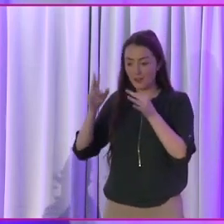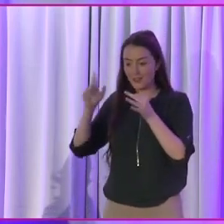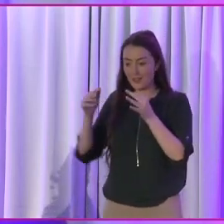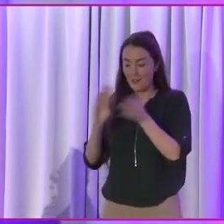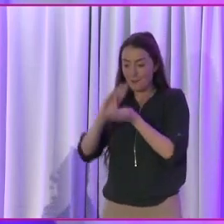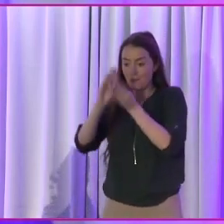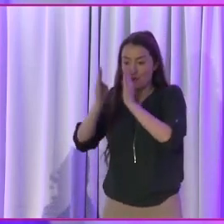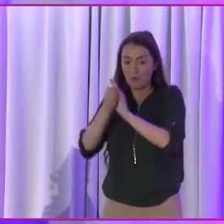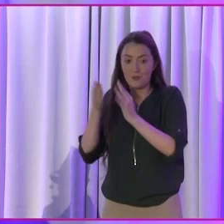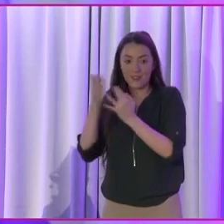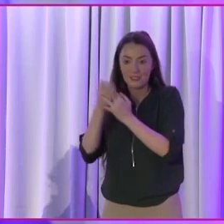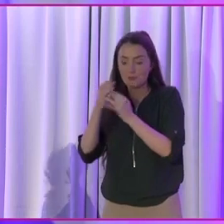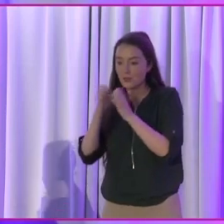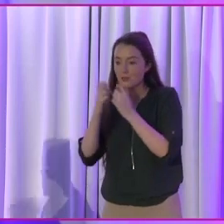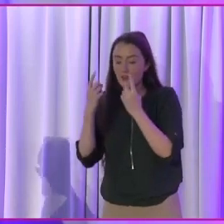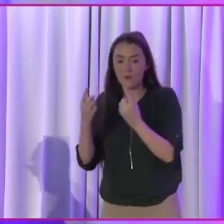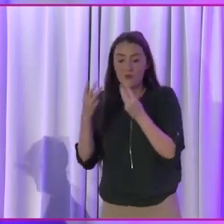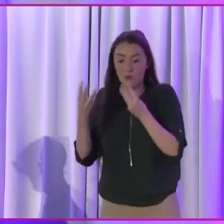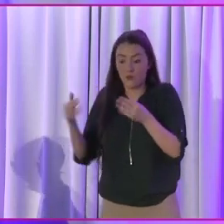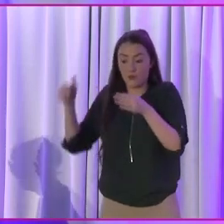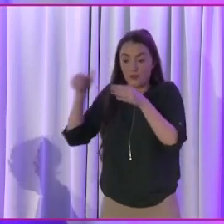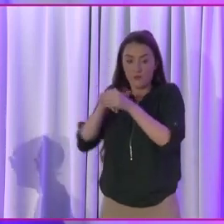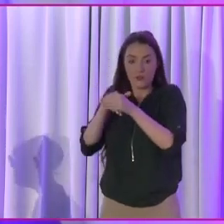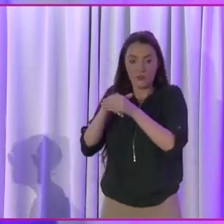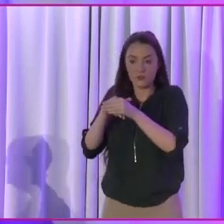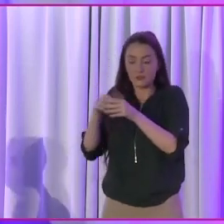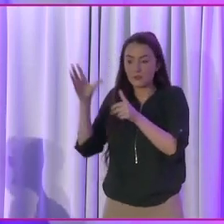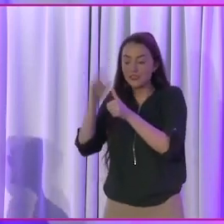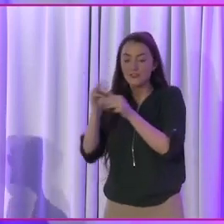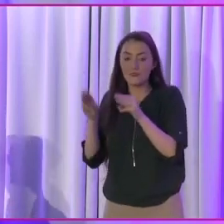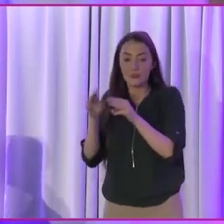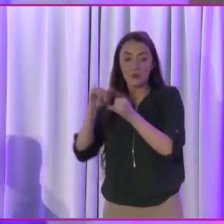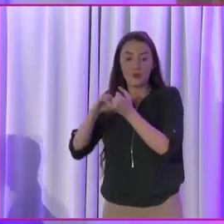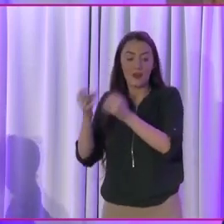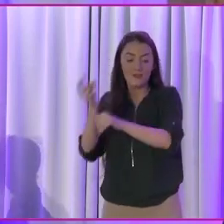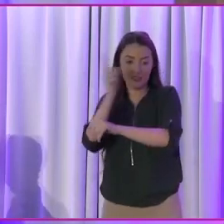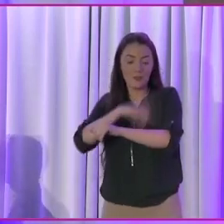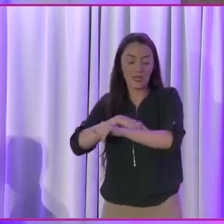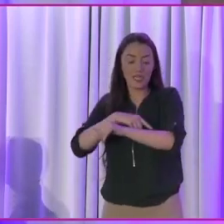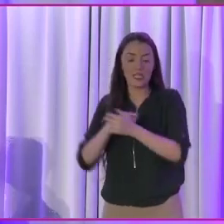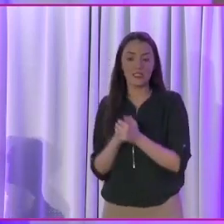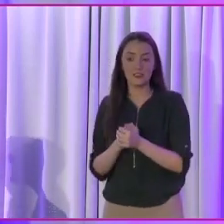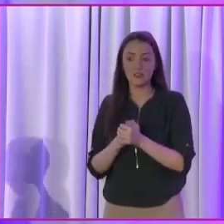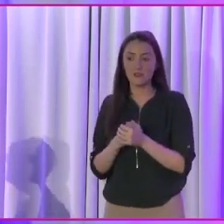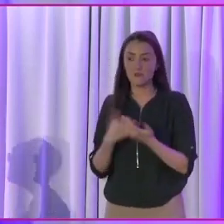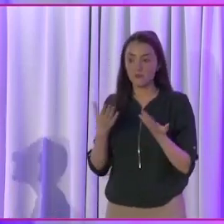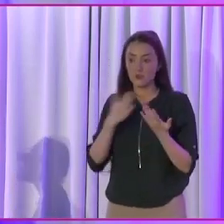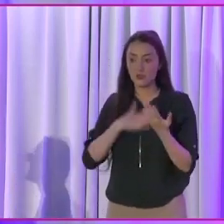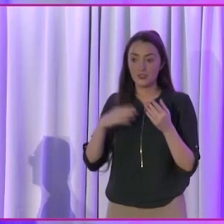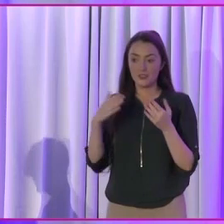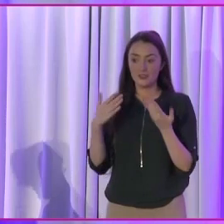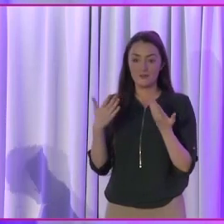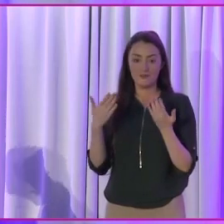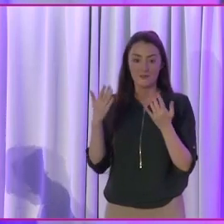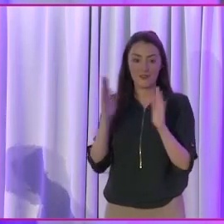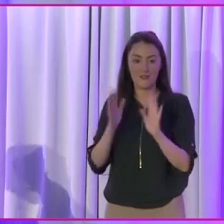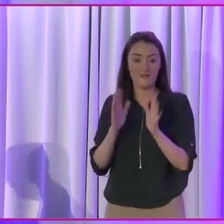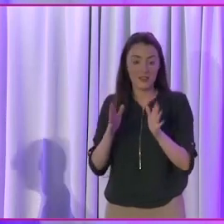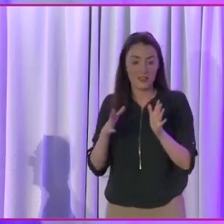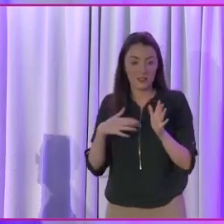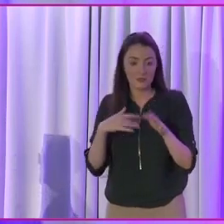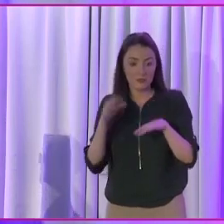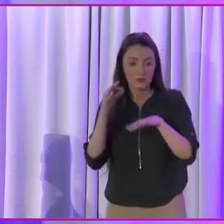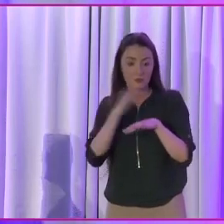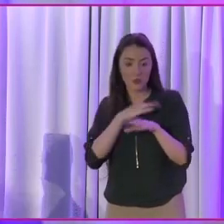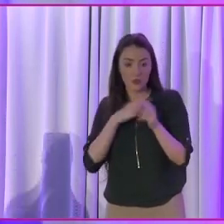accessible to everybody, particularly people with disabilities. seconds there, Martin. So just to finish, we are doing good work in the